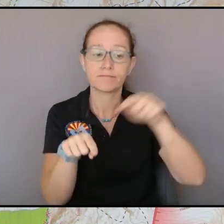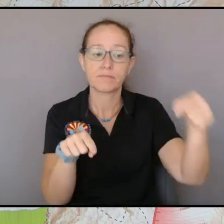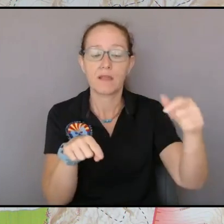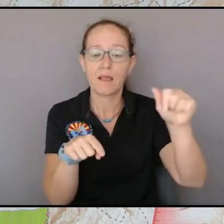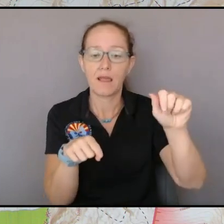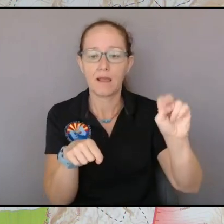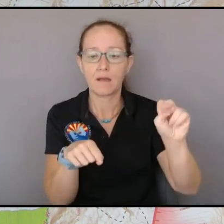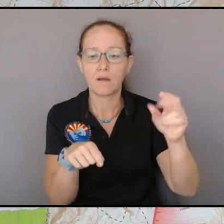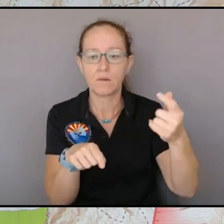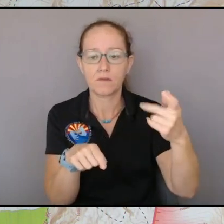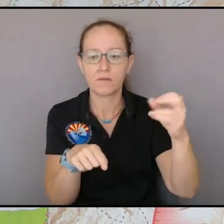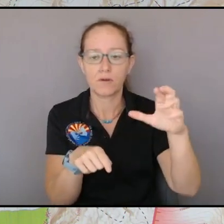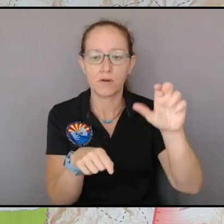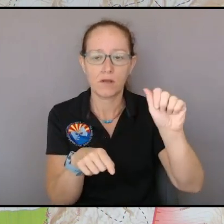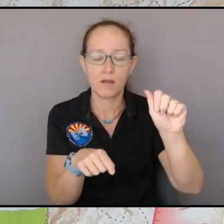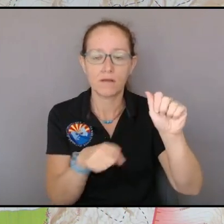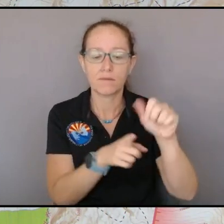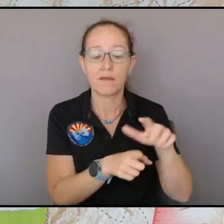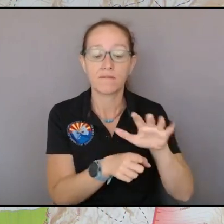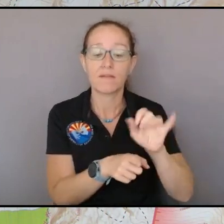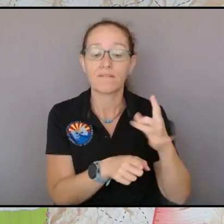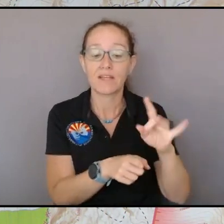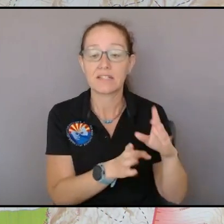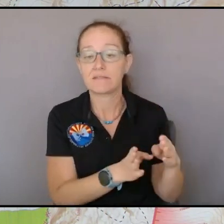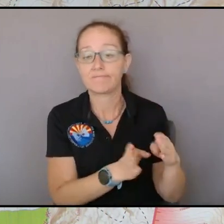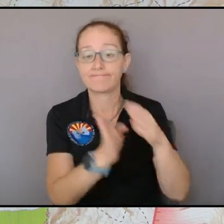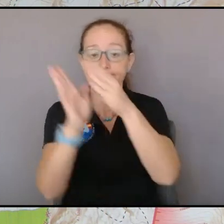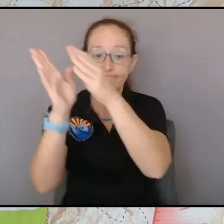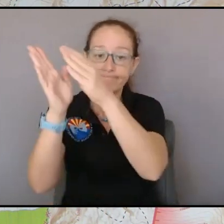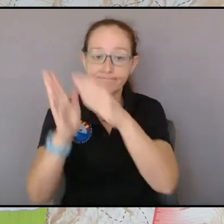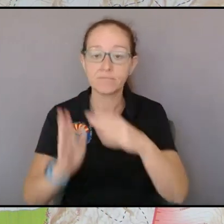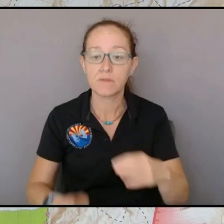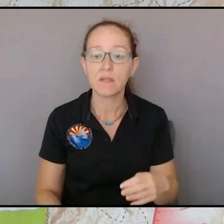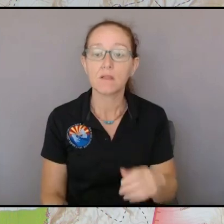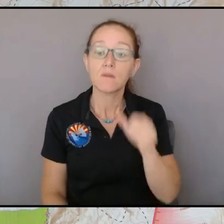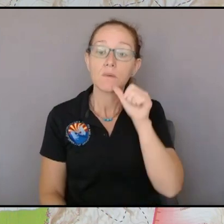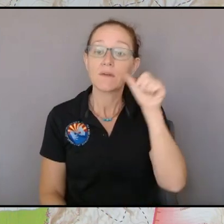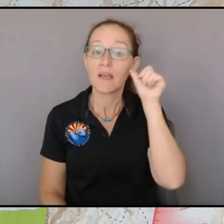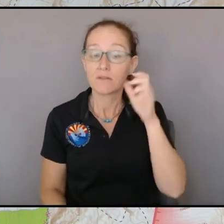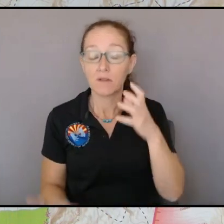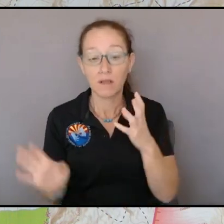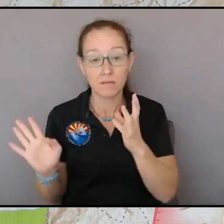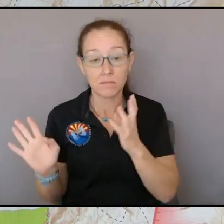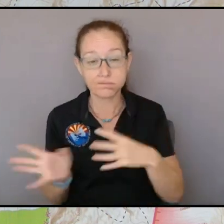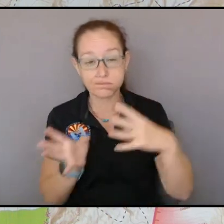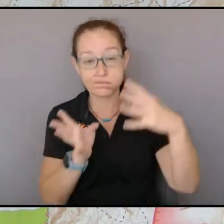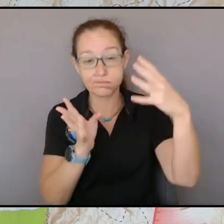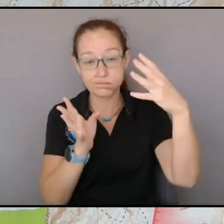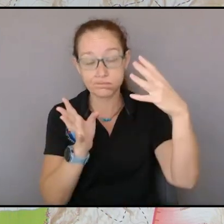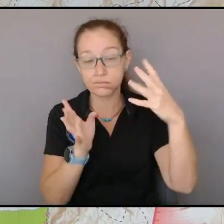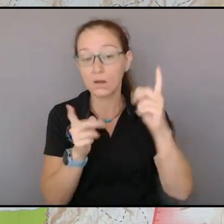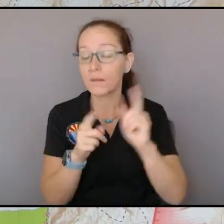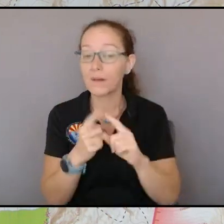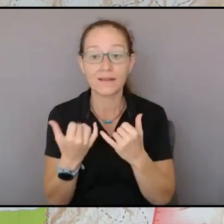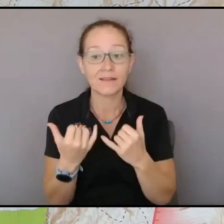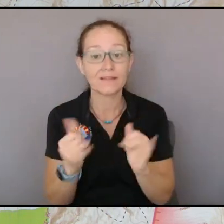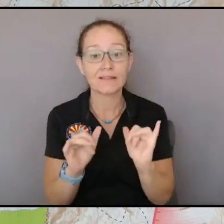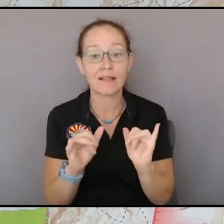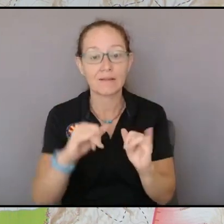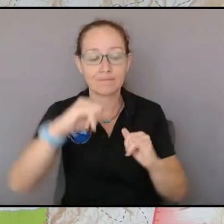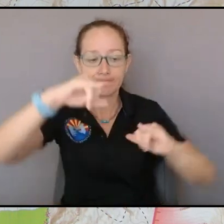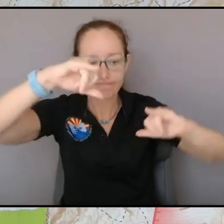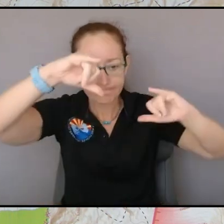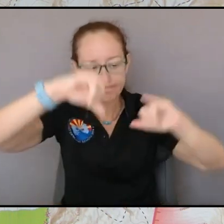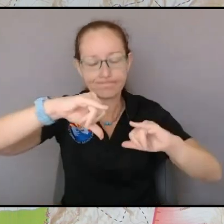yesterday even during those high winds we were able to keep the fire west of the angostura of 518